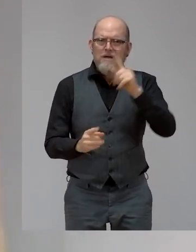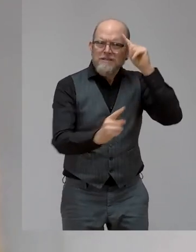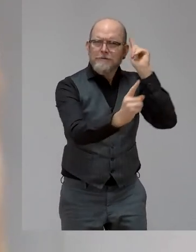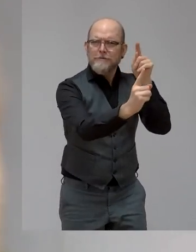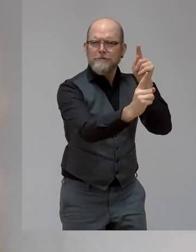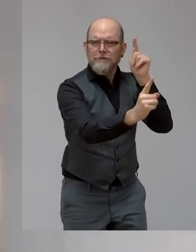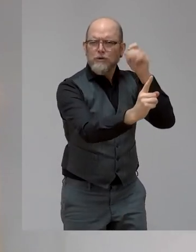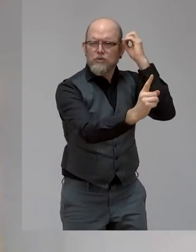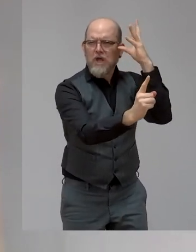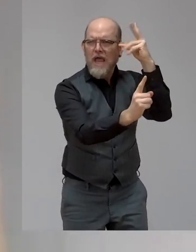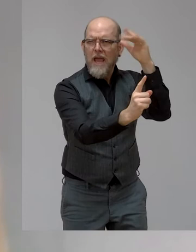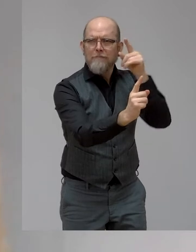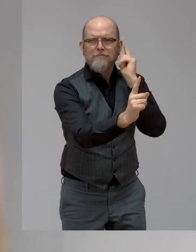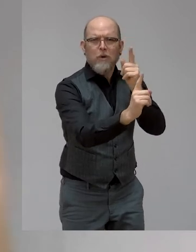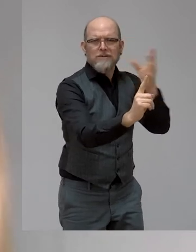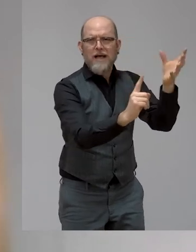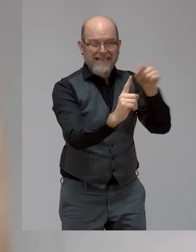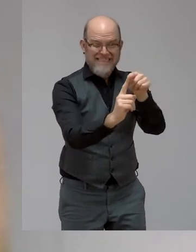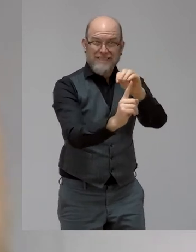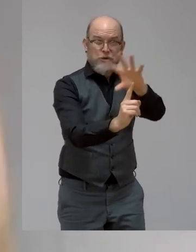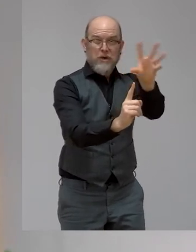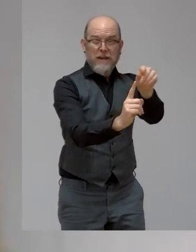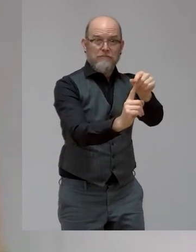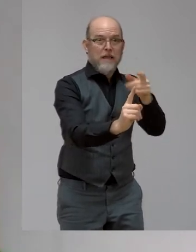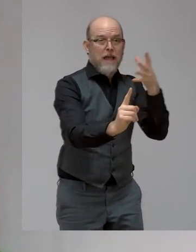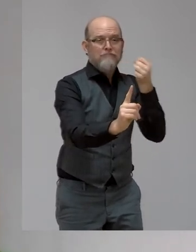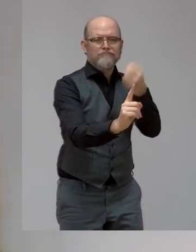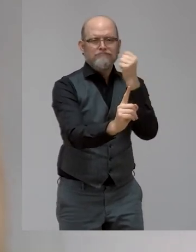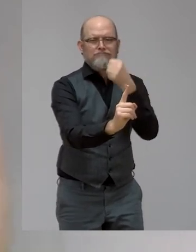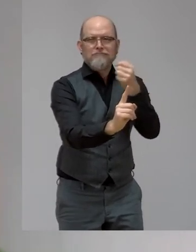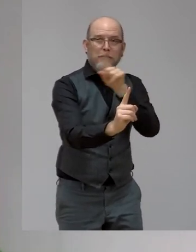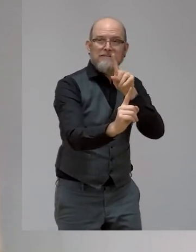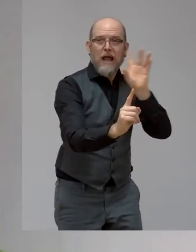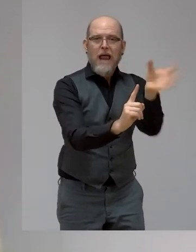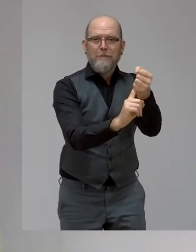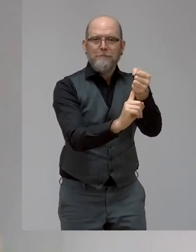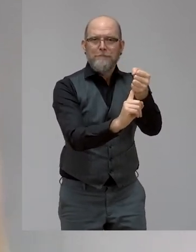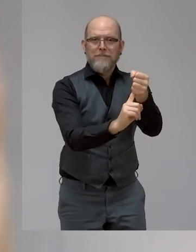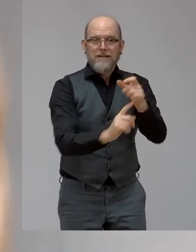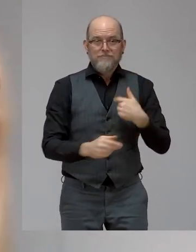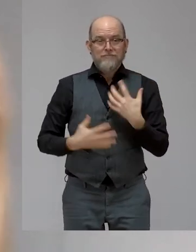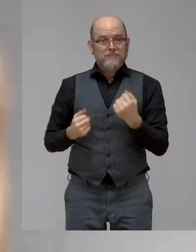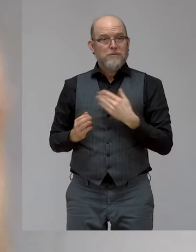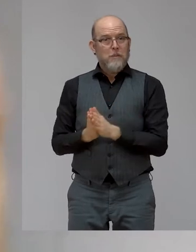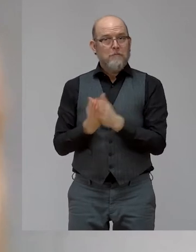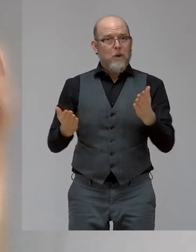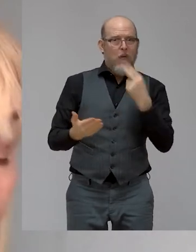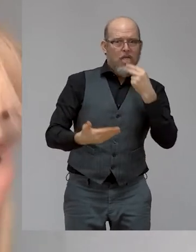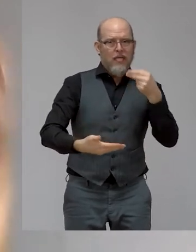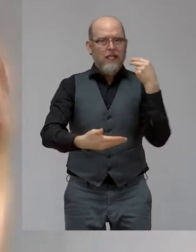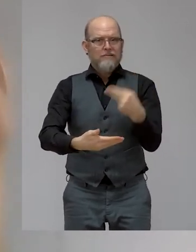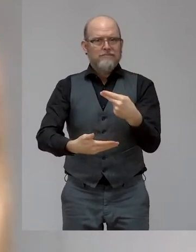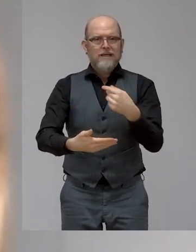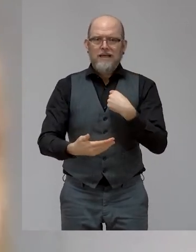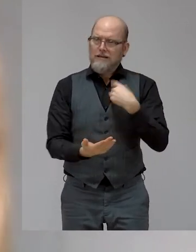hard it is that you don't give up. And that is the name of the book that I'm writing, because I kind of want to say this tip for